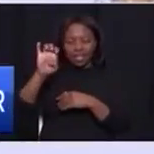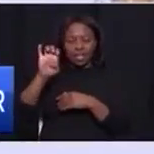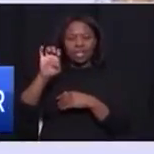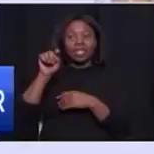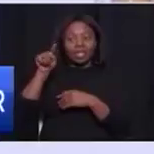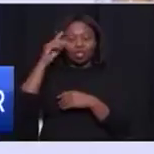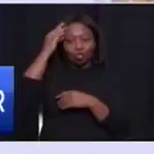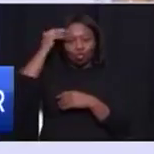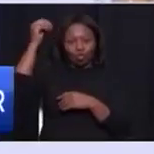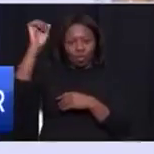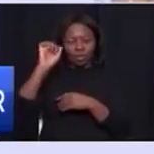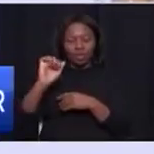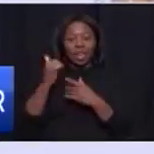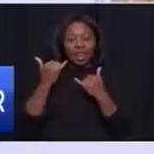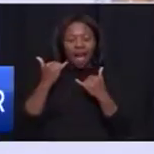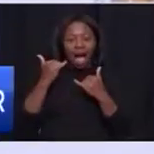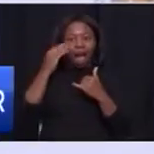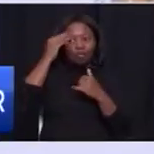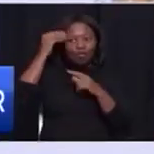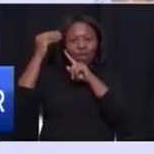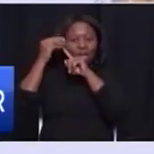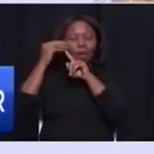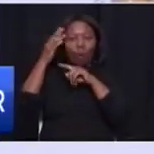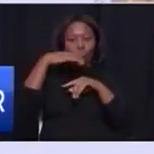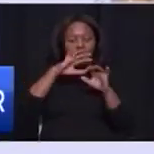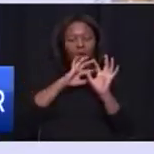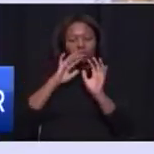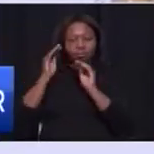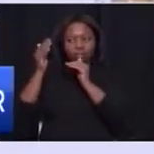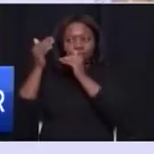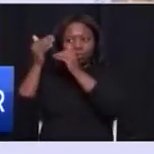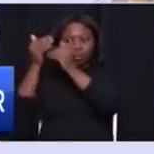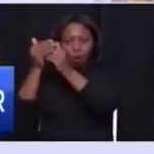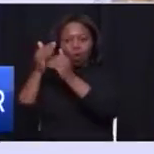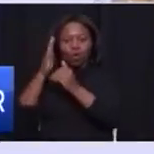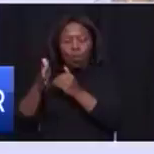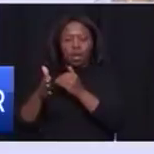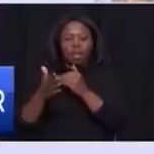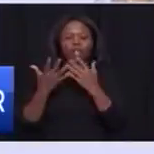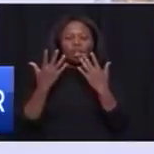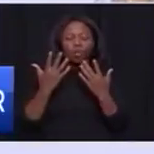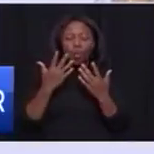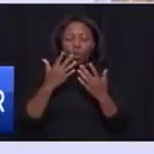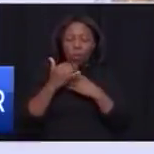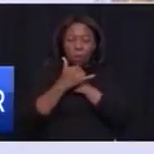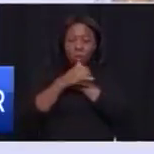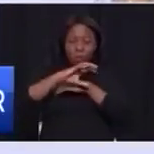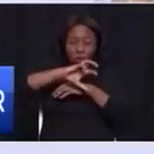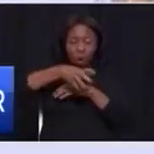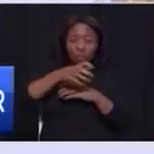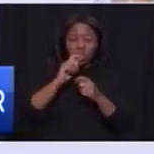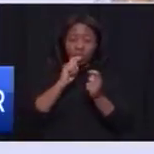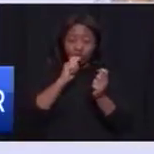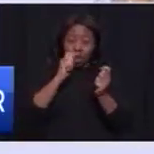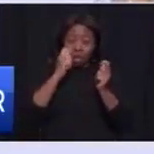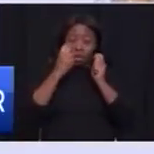we are moving closer to this dream. In order to drive economic transformation in our province, we